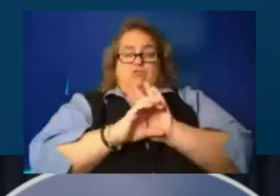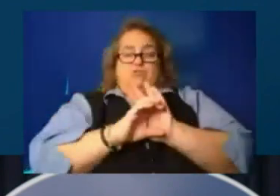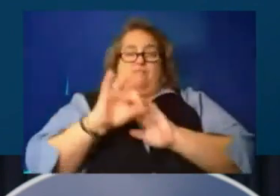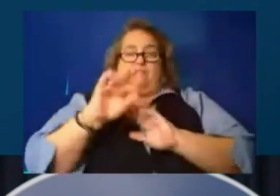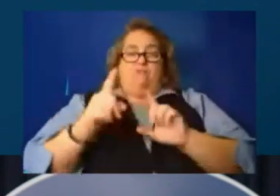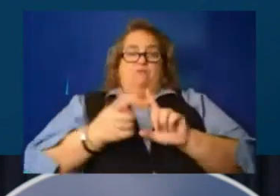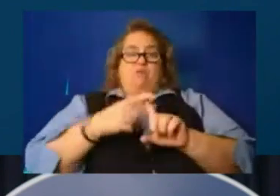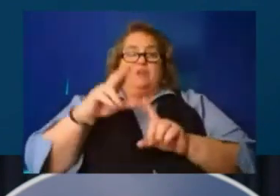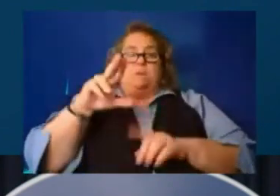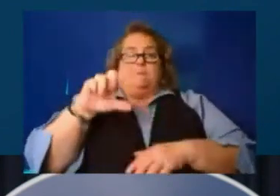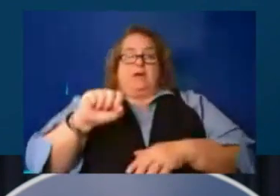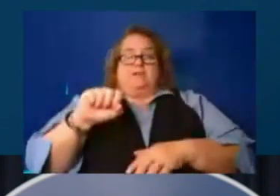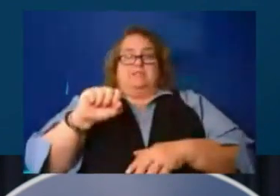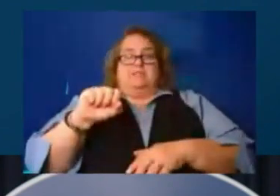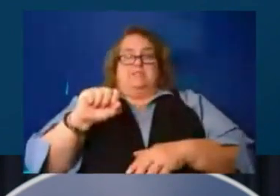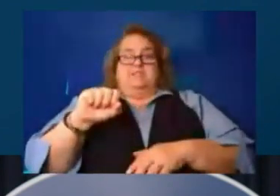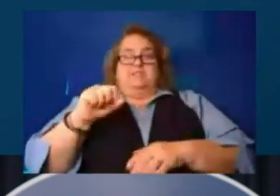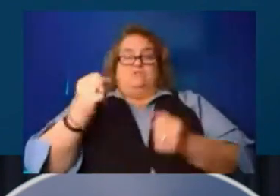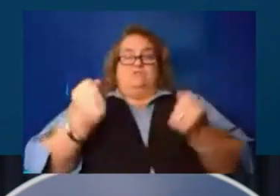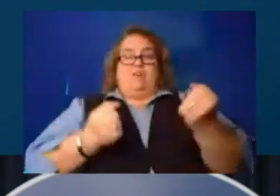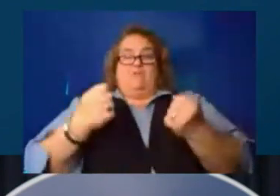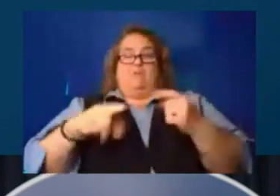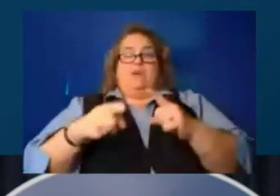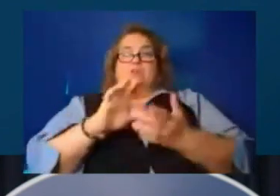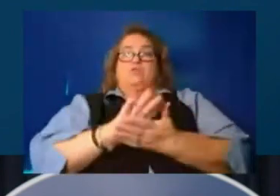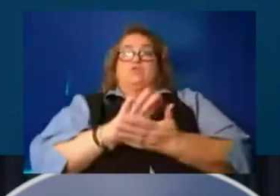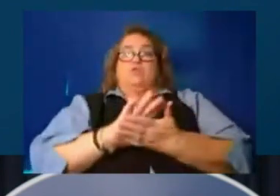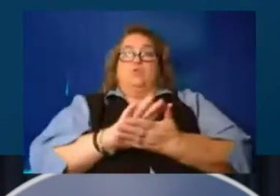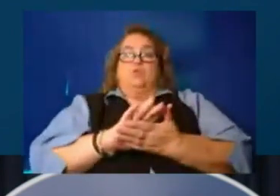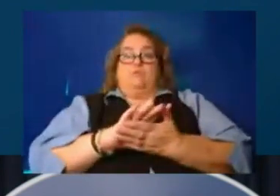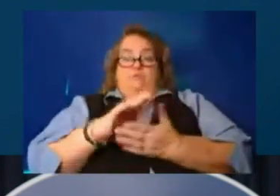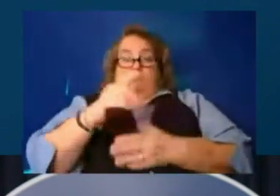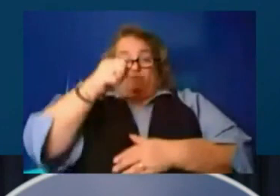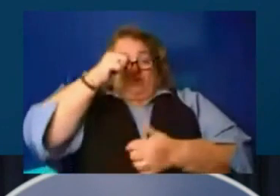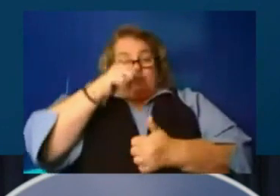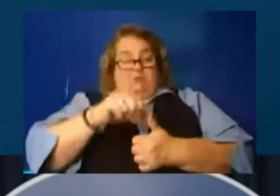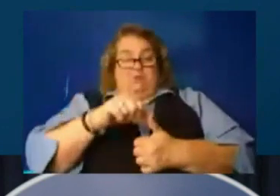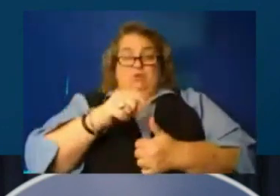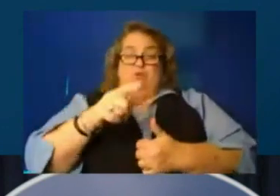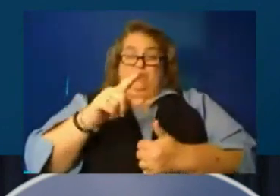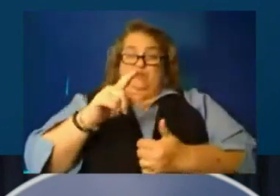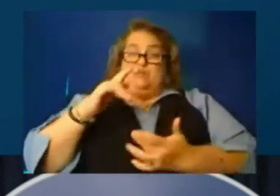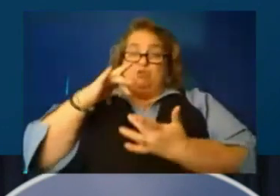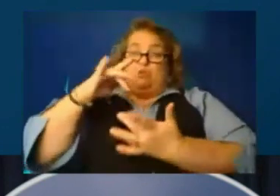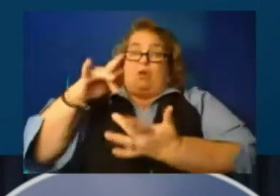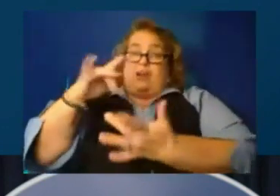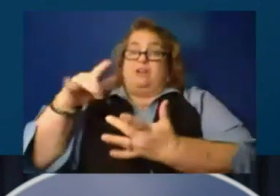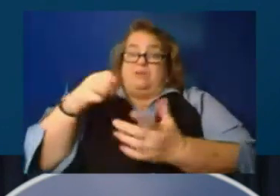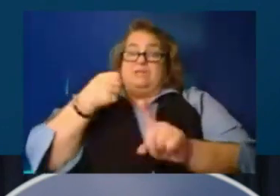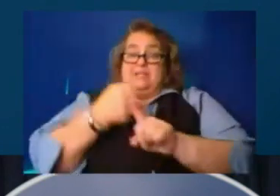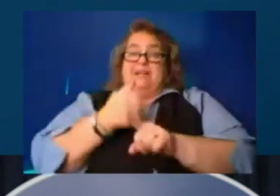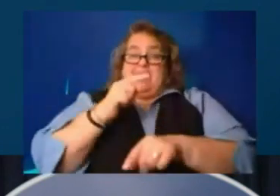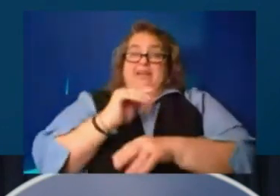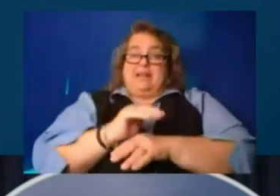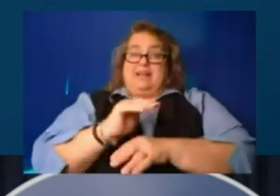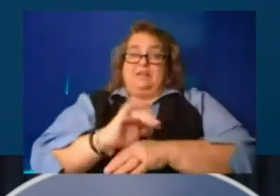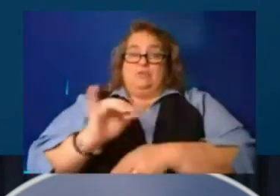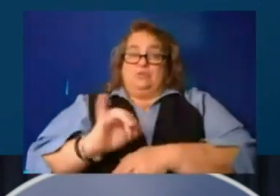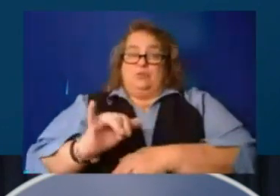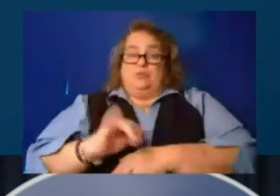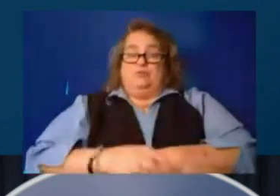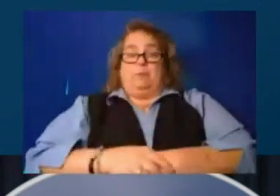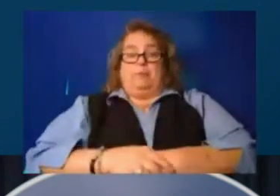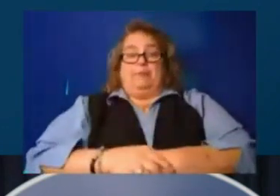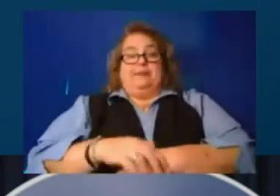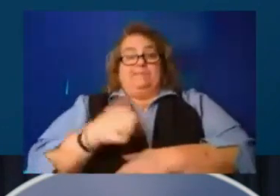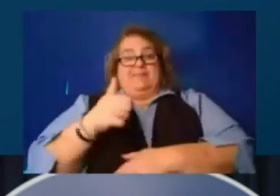back online. They reminded me of the tornado set at night too. 10 emergency shelters we talked about. They